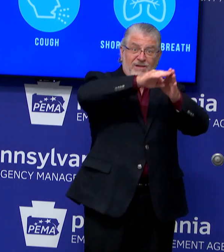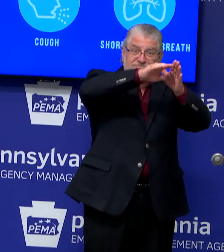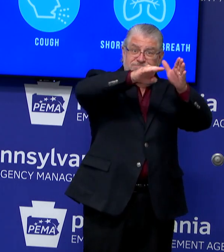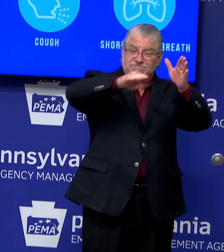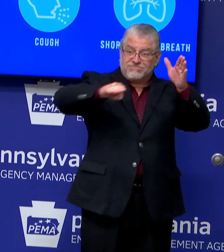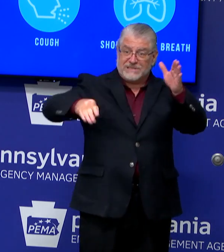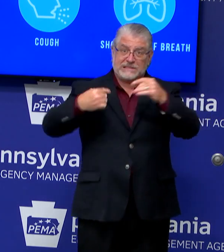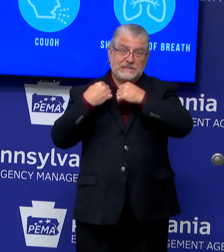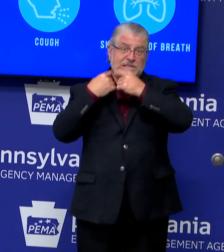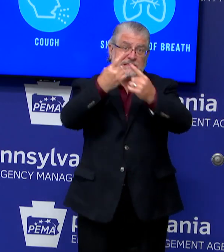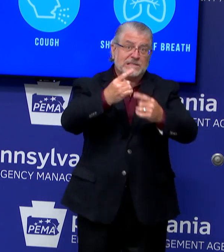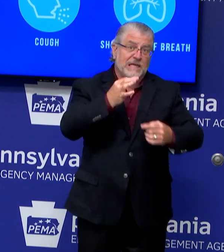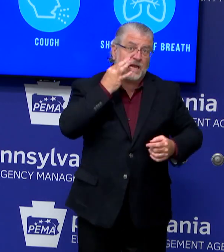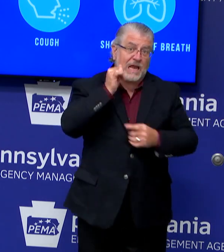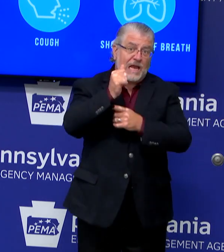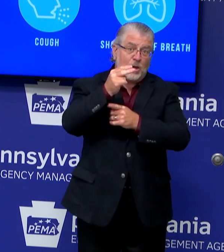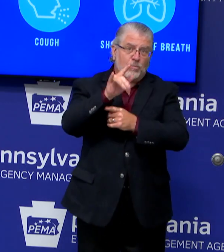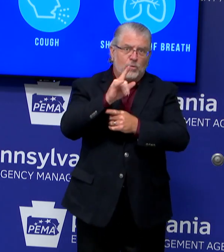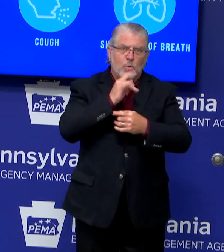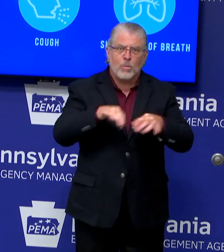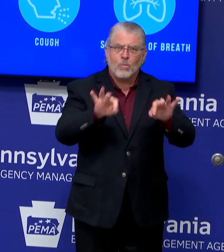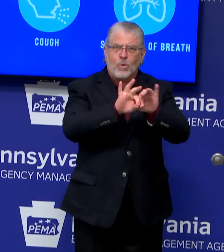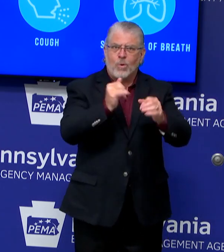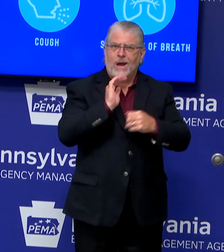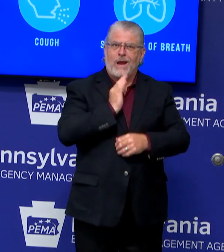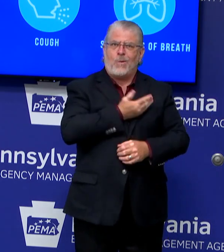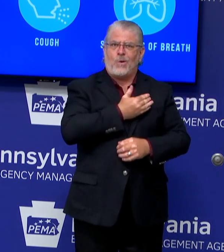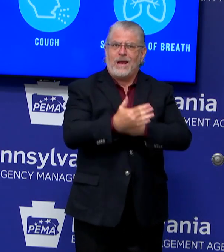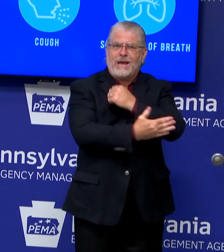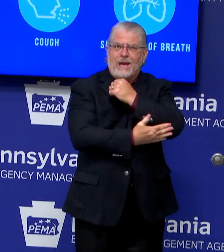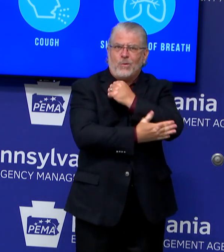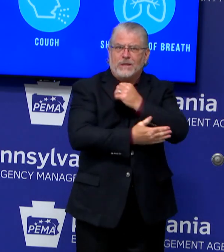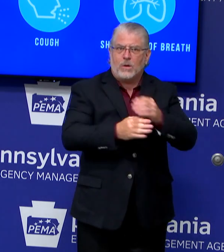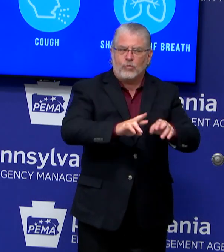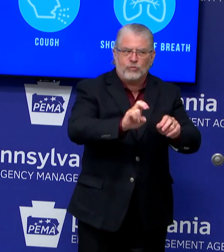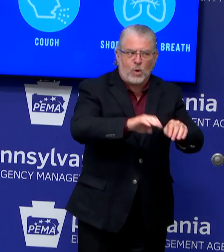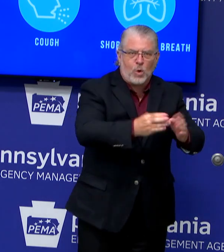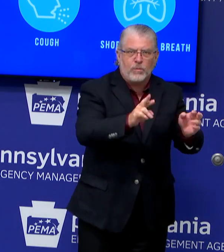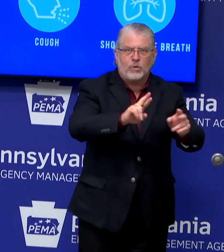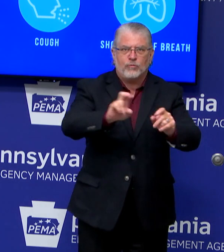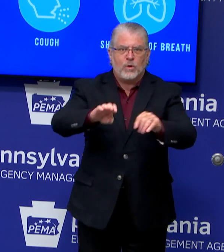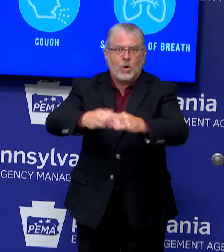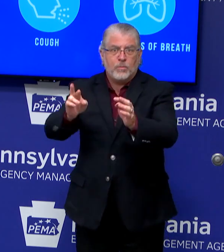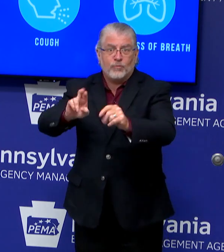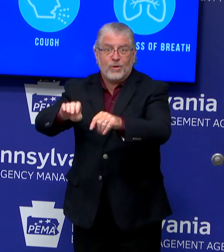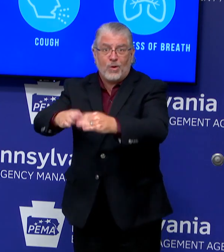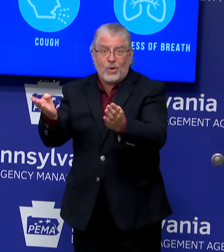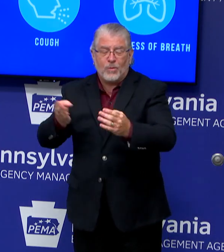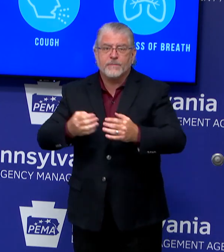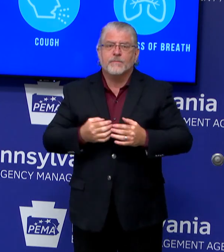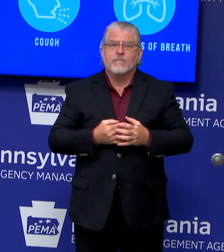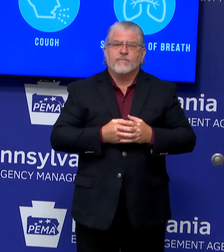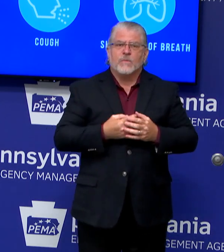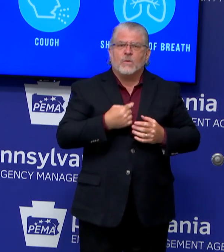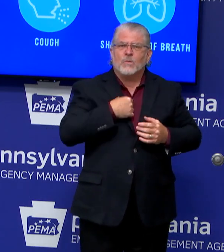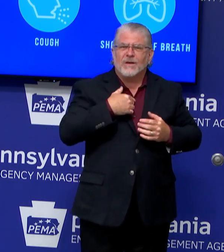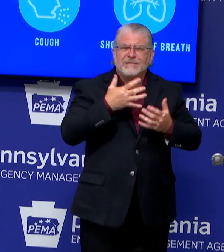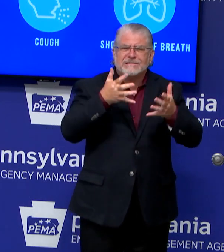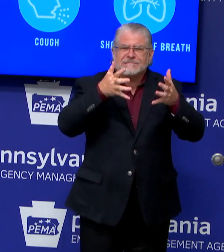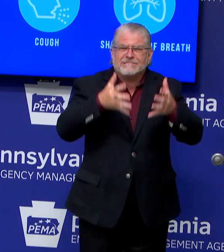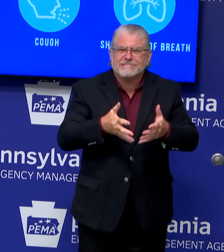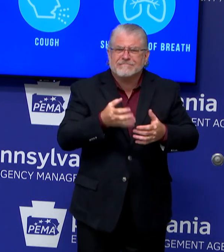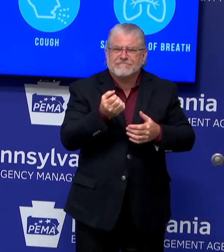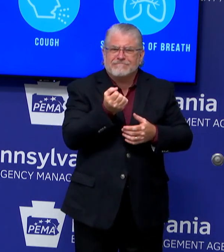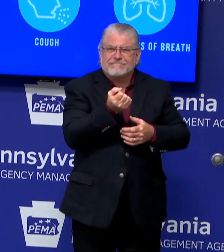counties. The latest report indicates Pennsylvania is among a handful of states with sustained decline in cases over the past two